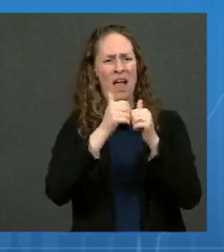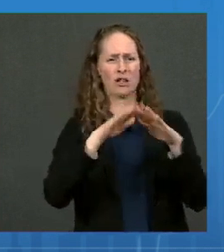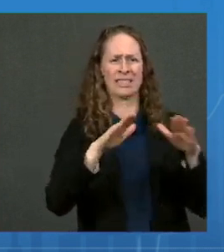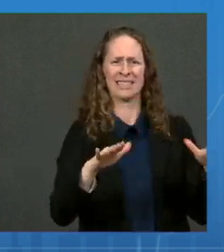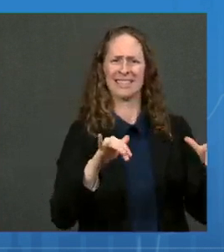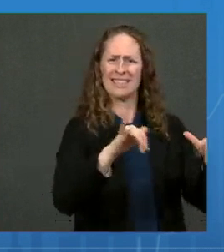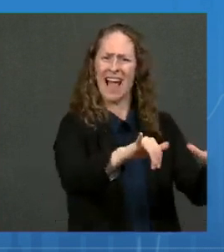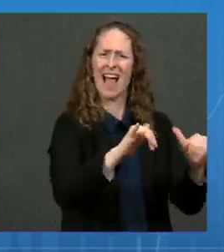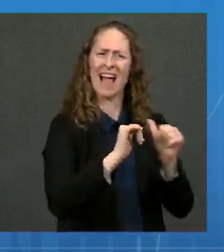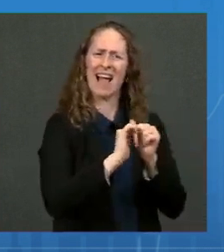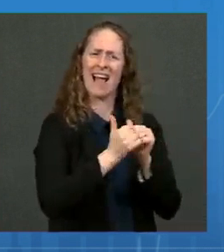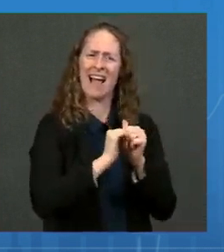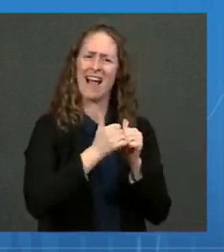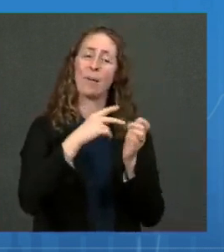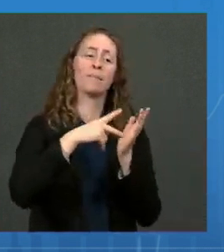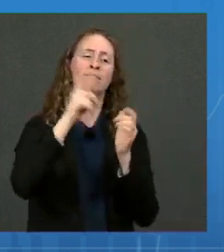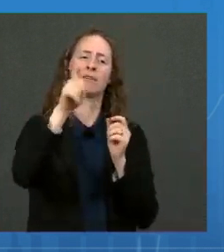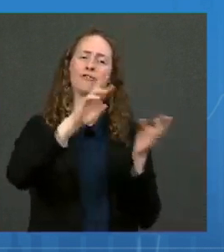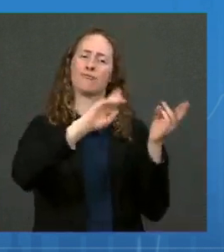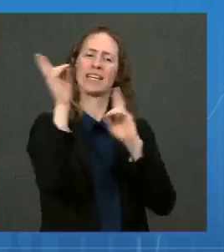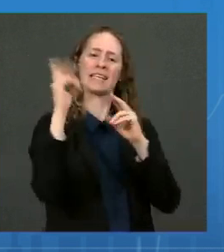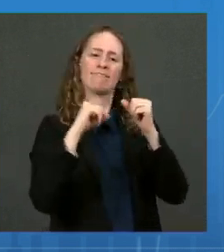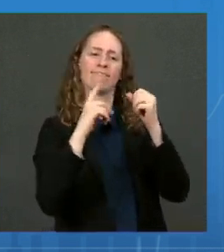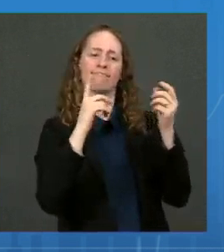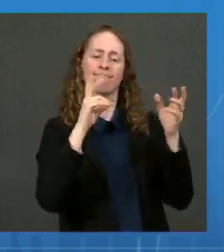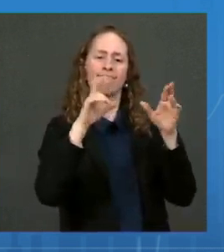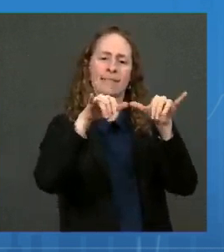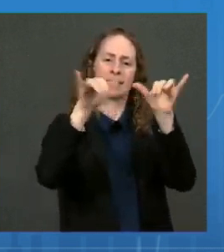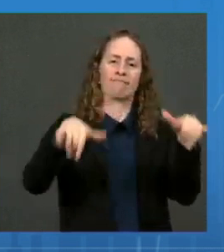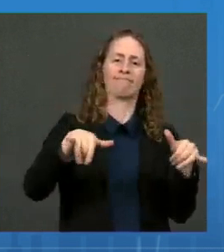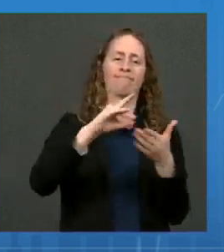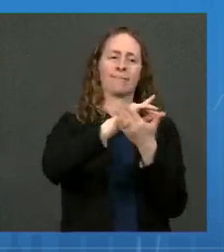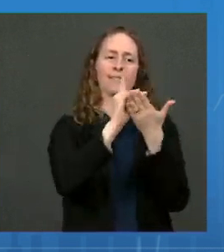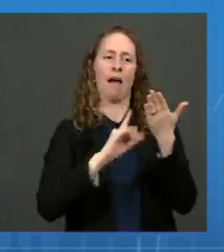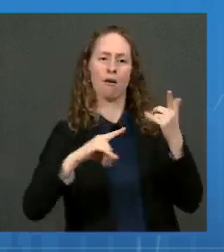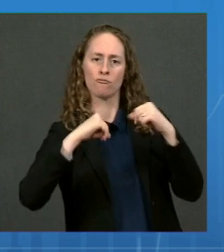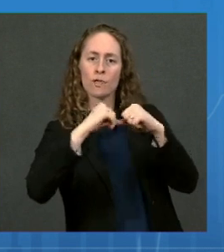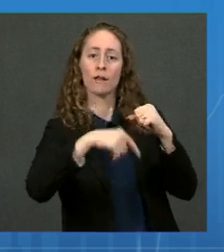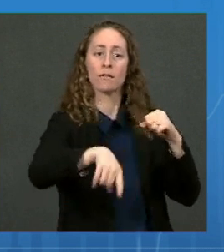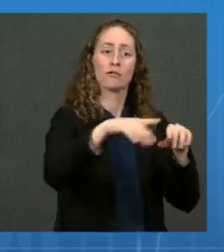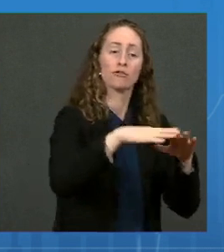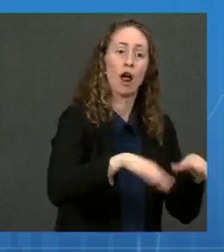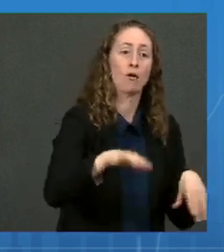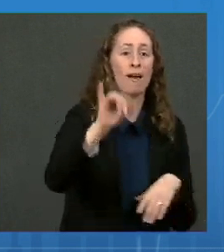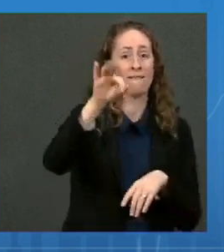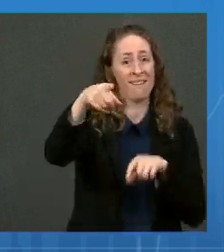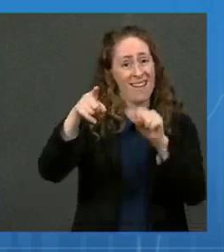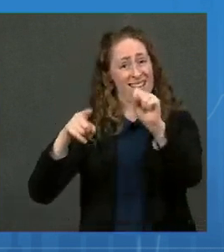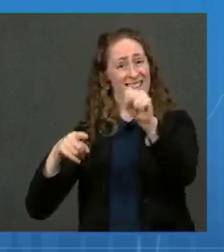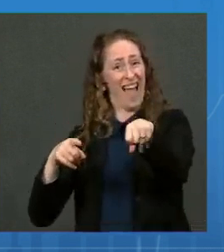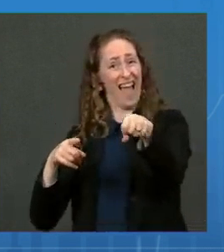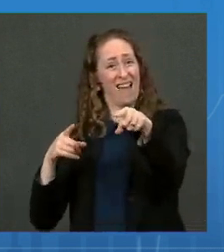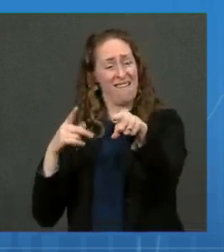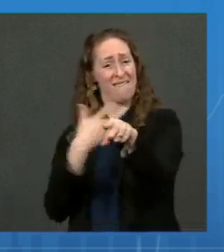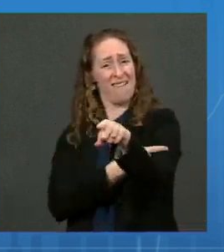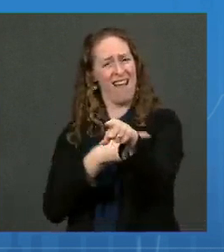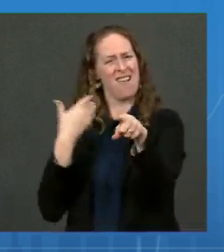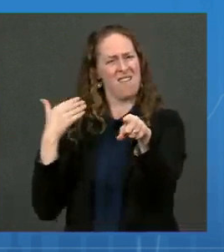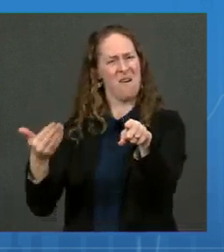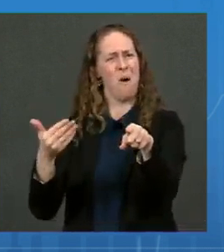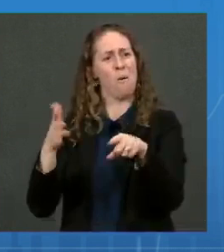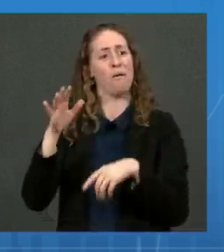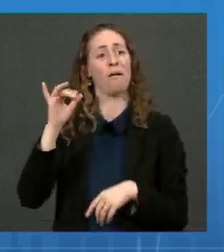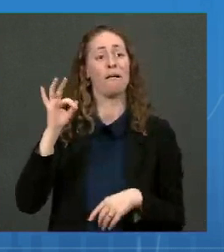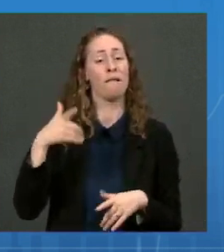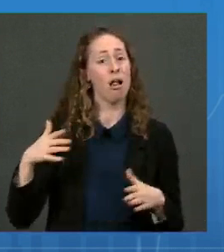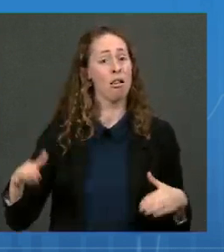from COVID-19. For those who are eligible, this means vaccination. For those who are not yet eligible for vaccines, it